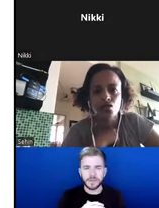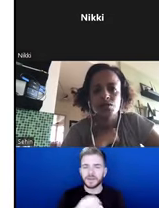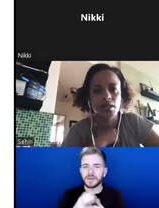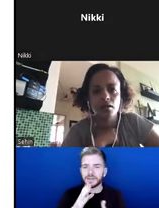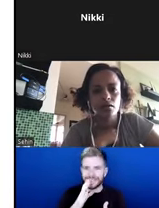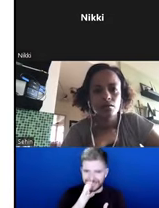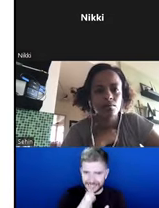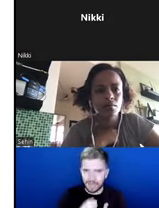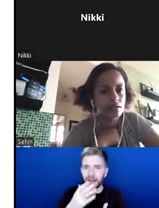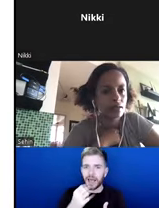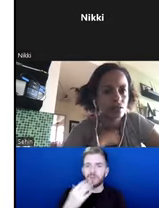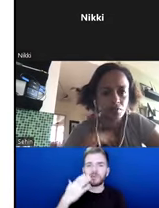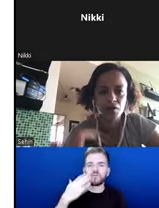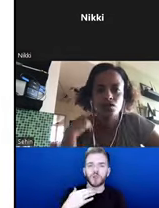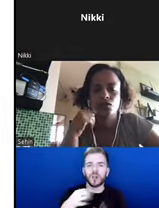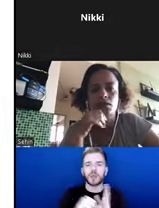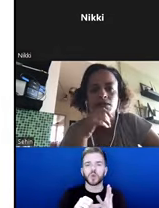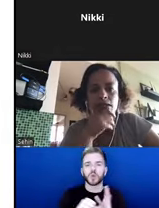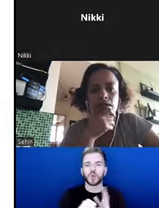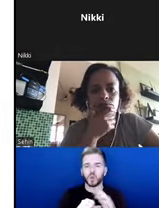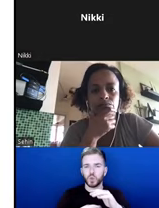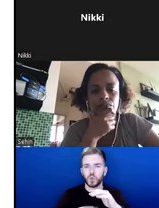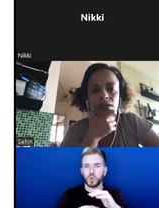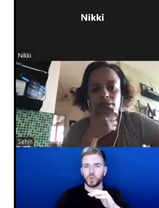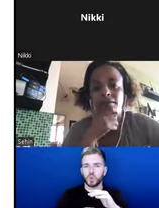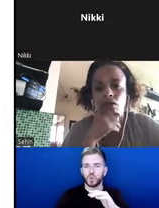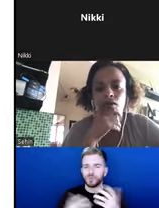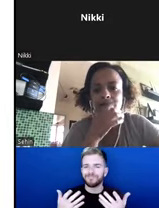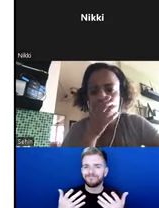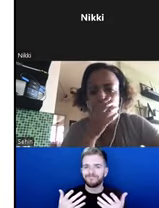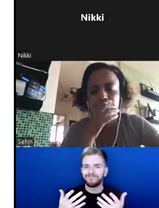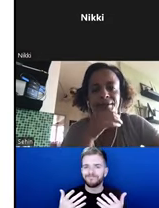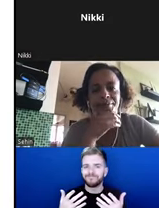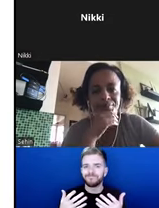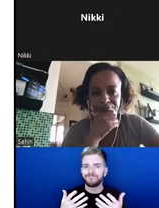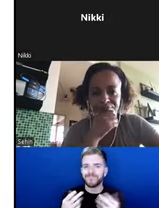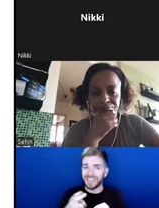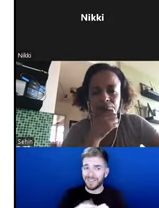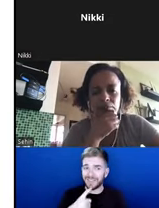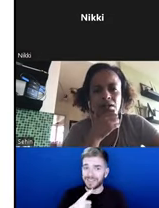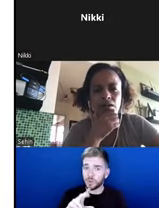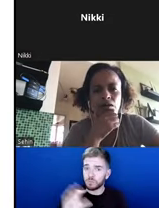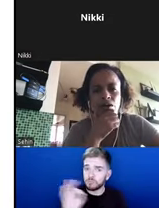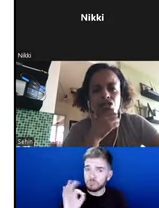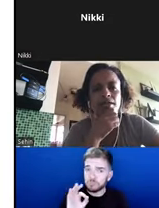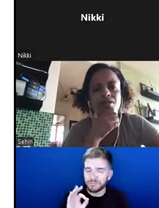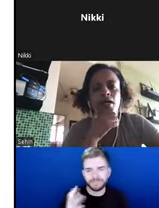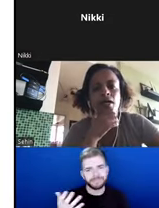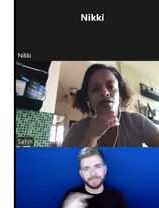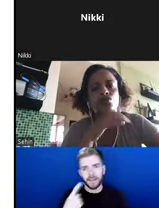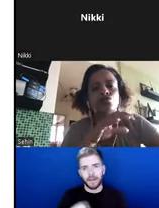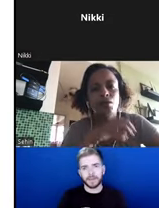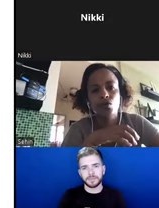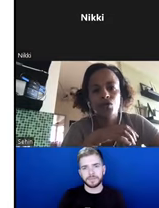issues there. I think would be very dishonest to say that there aren't. And our challenge